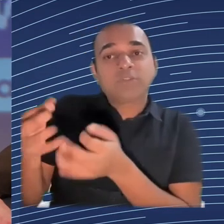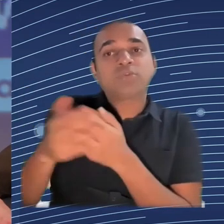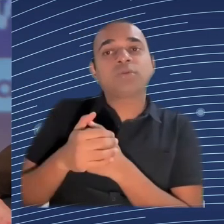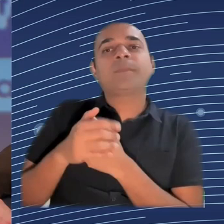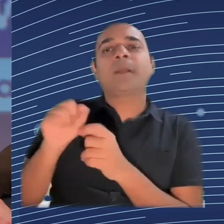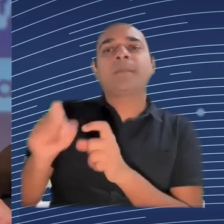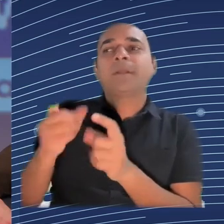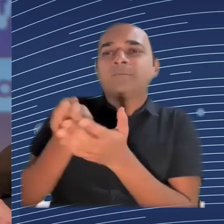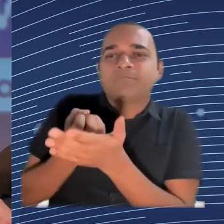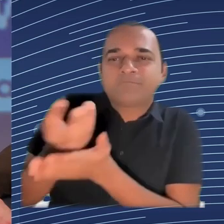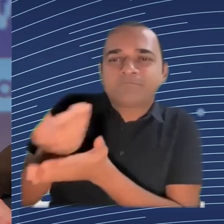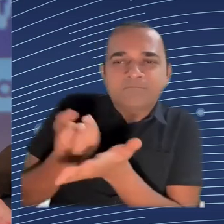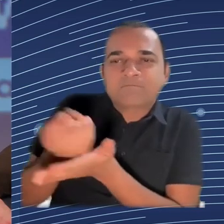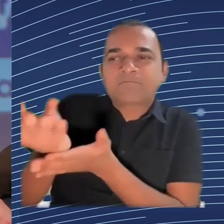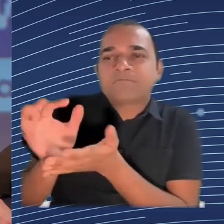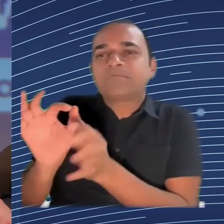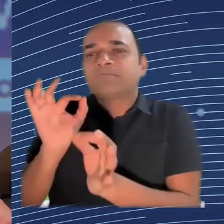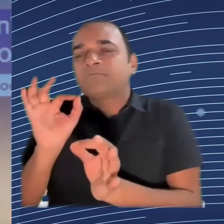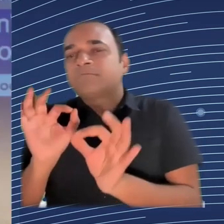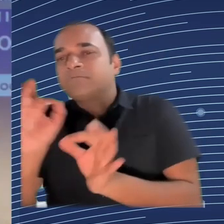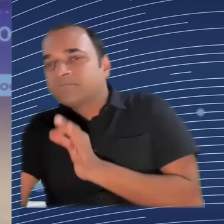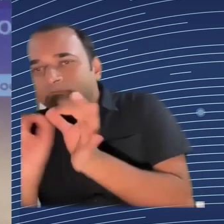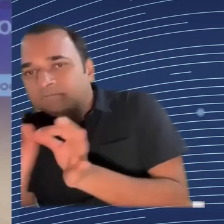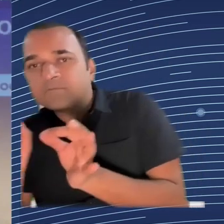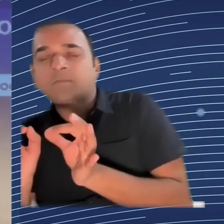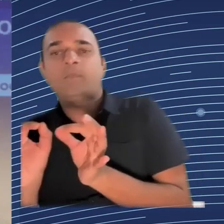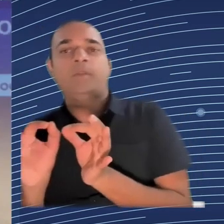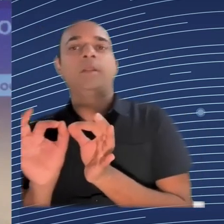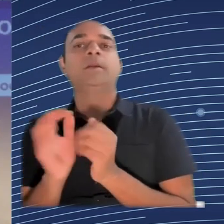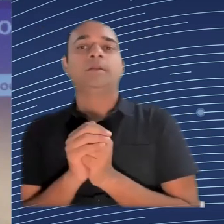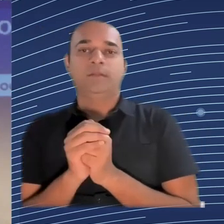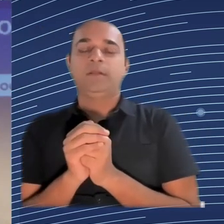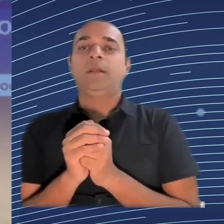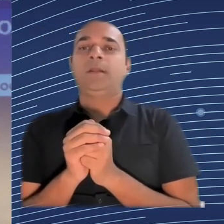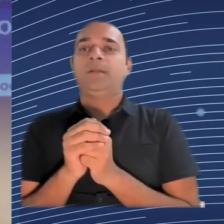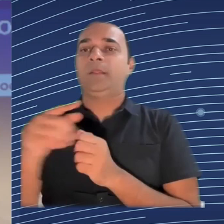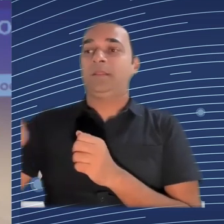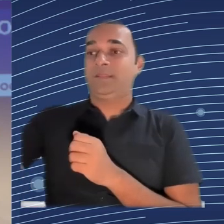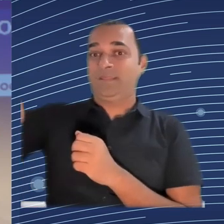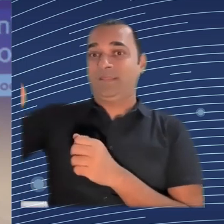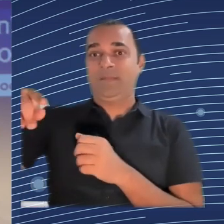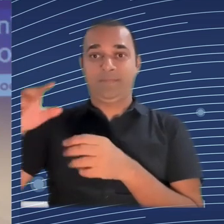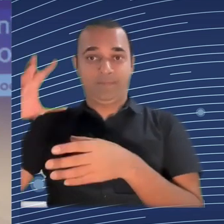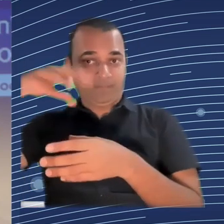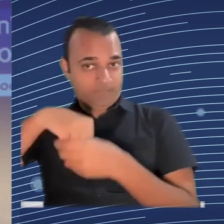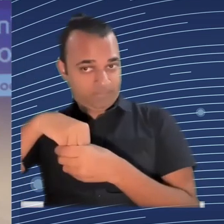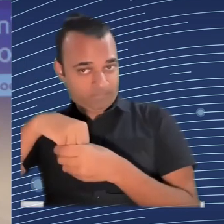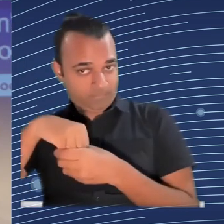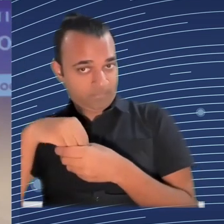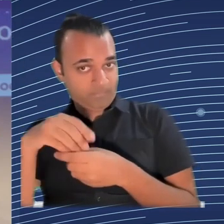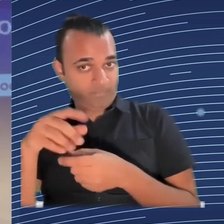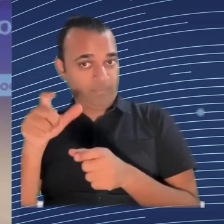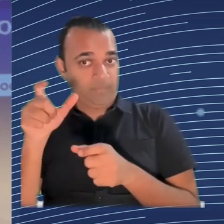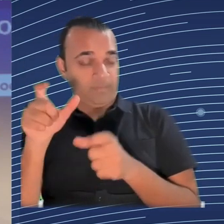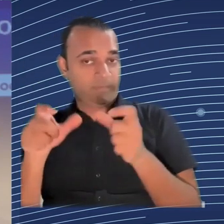you very much. Yeah, clearly, I think it's a, you know, who is the customer? And the customer has to be aware